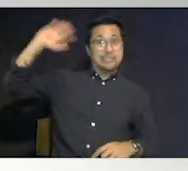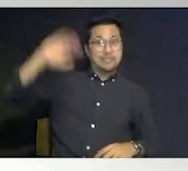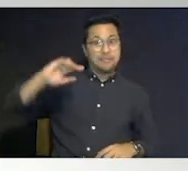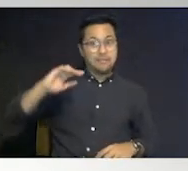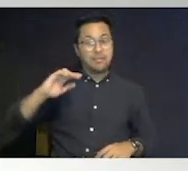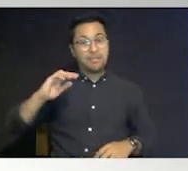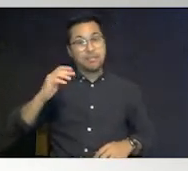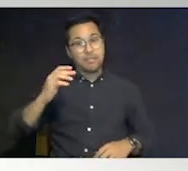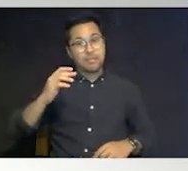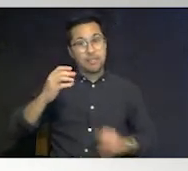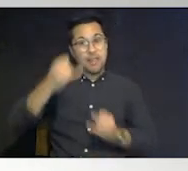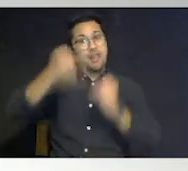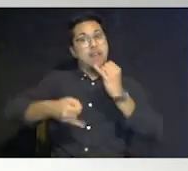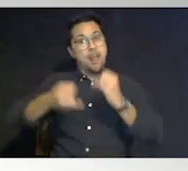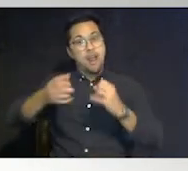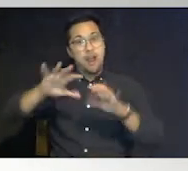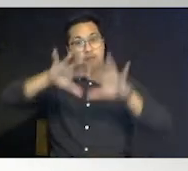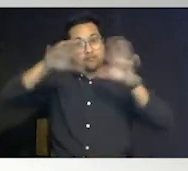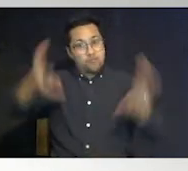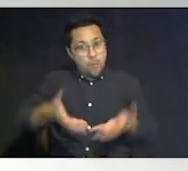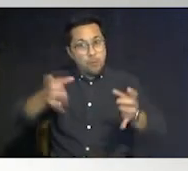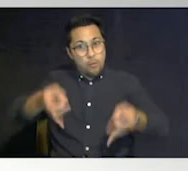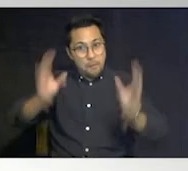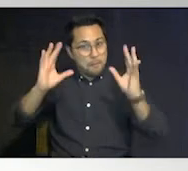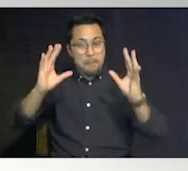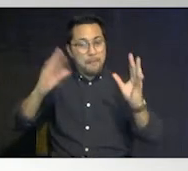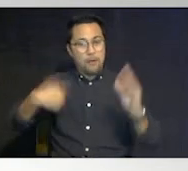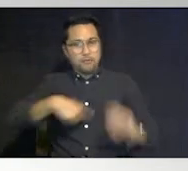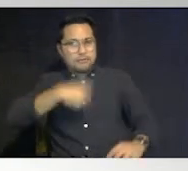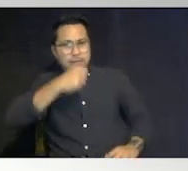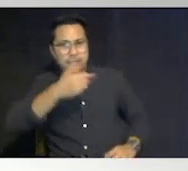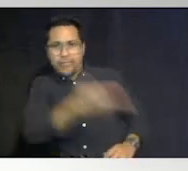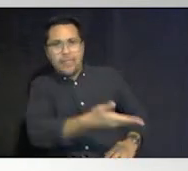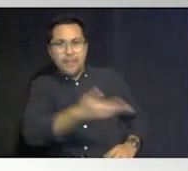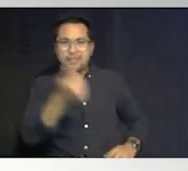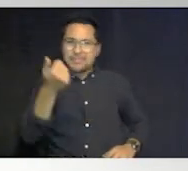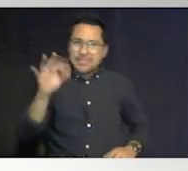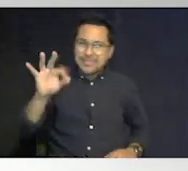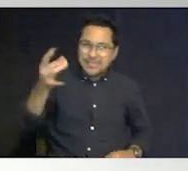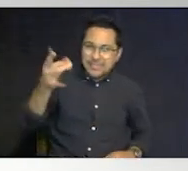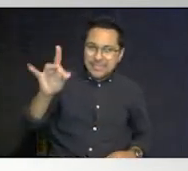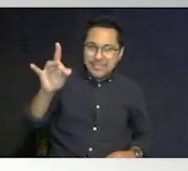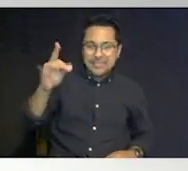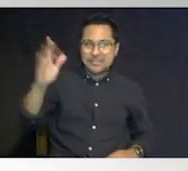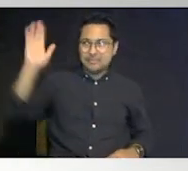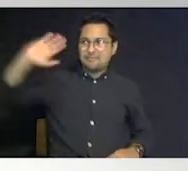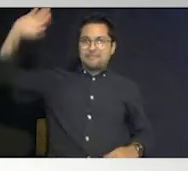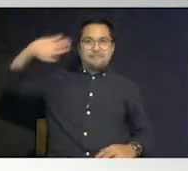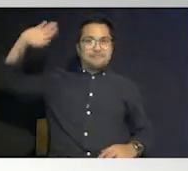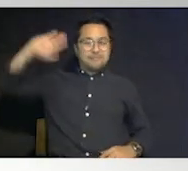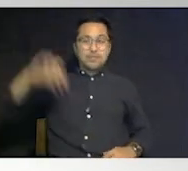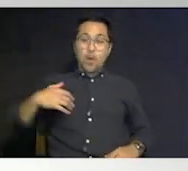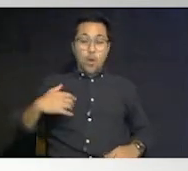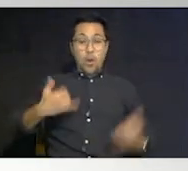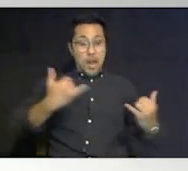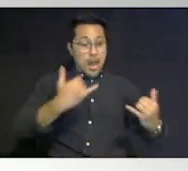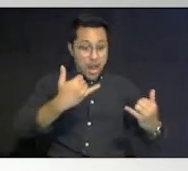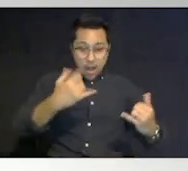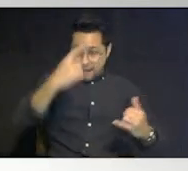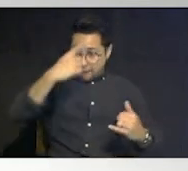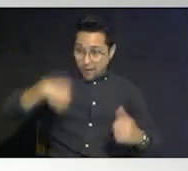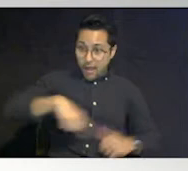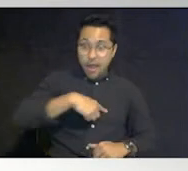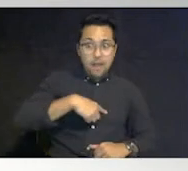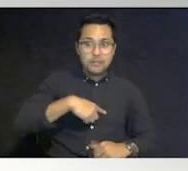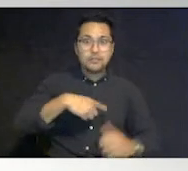occurred um so really from from the highest of leadership all the way down to to each one of us this was all brand